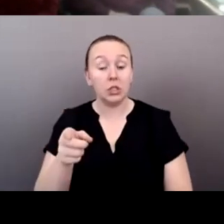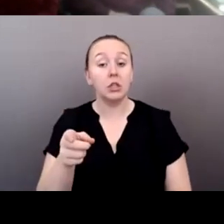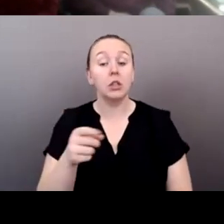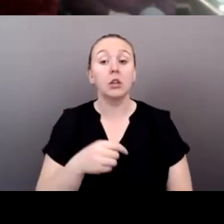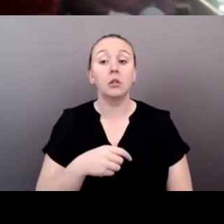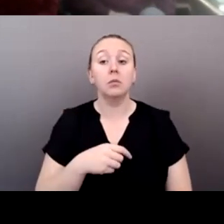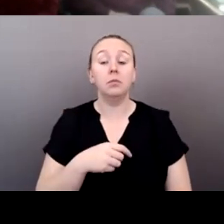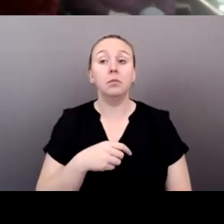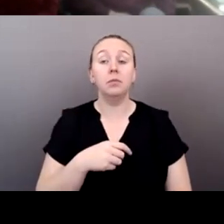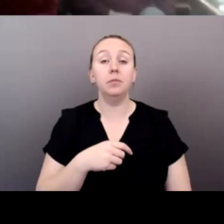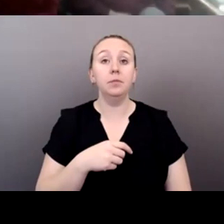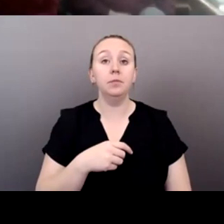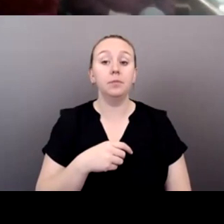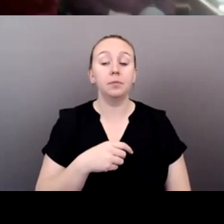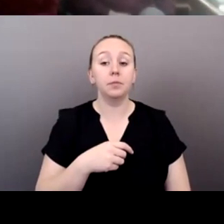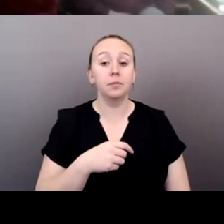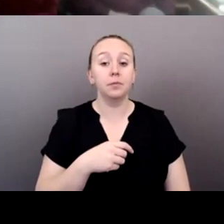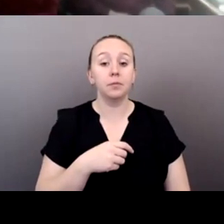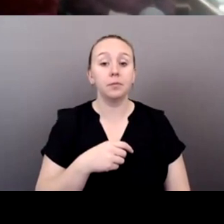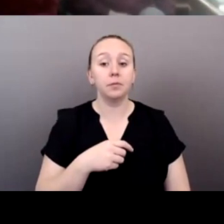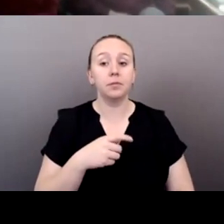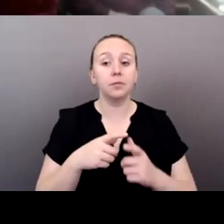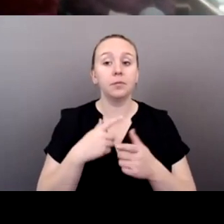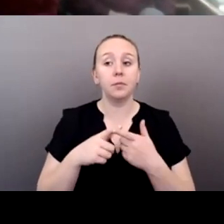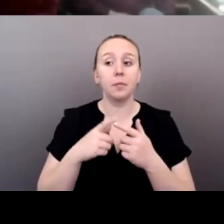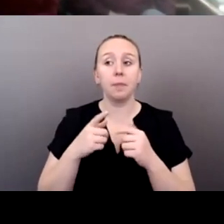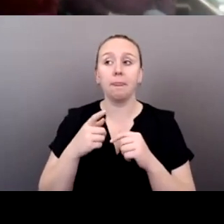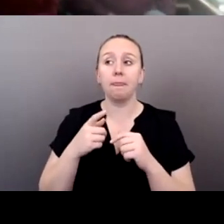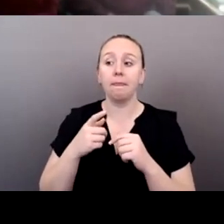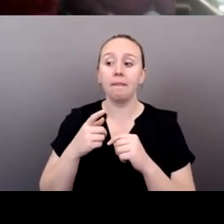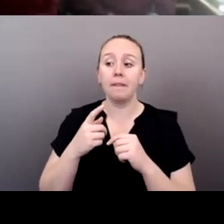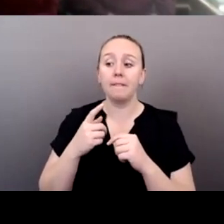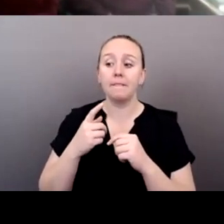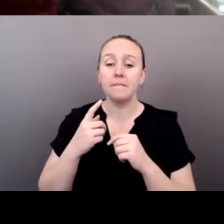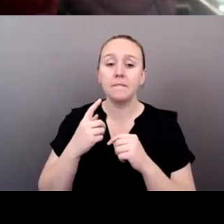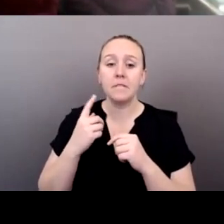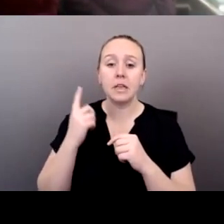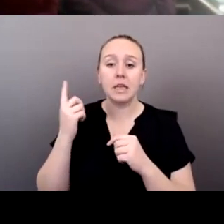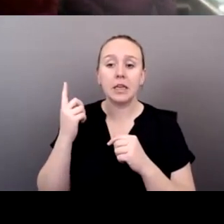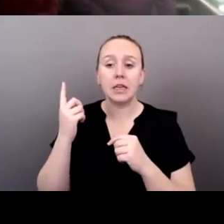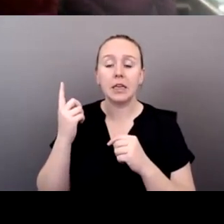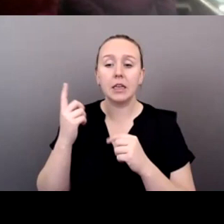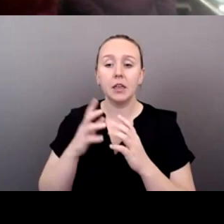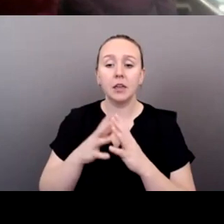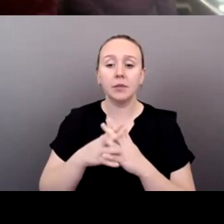um, a different type of people, a people where